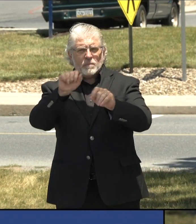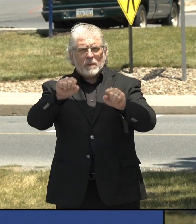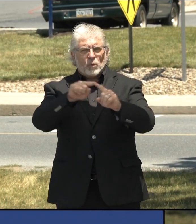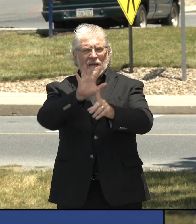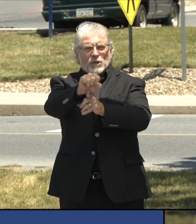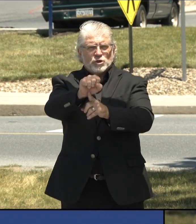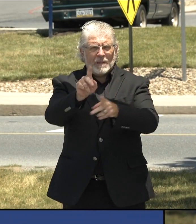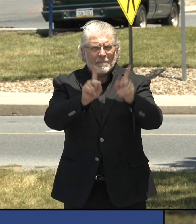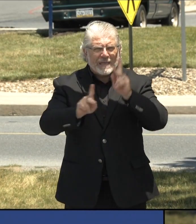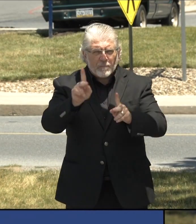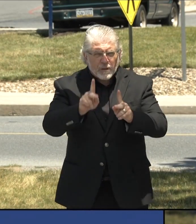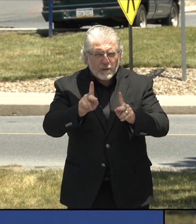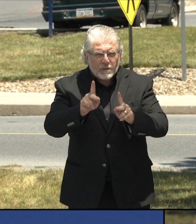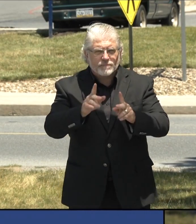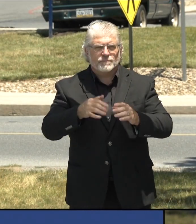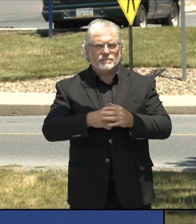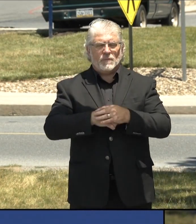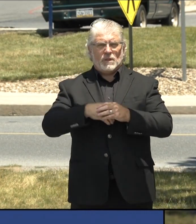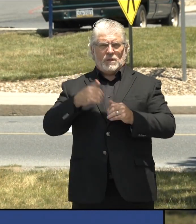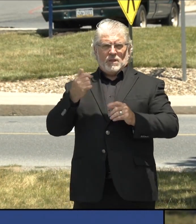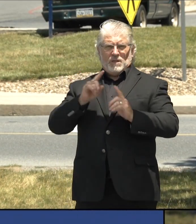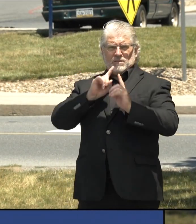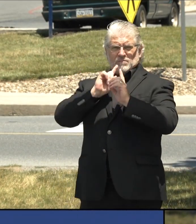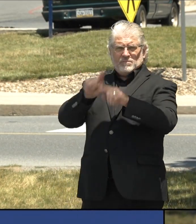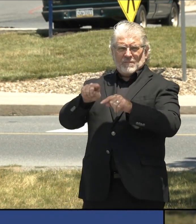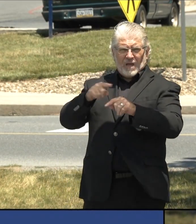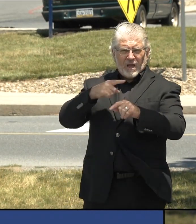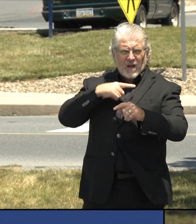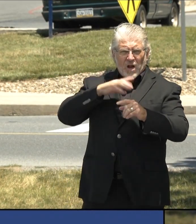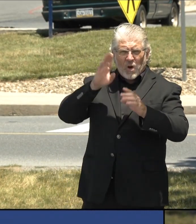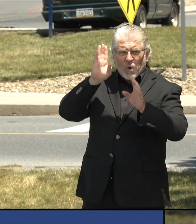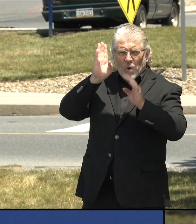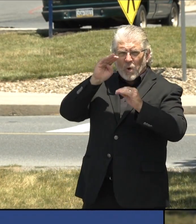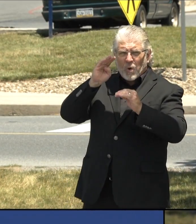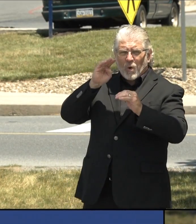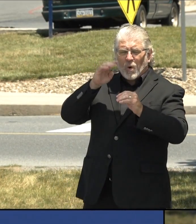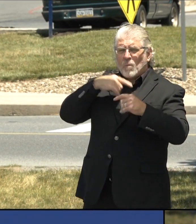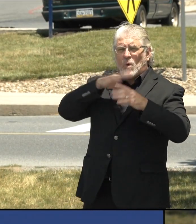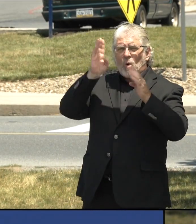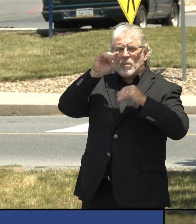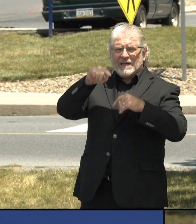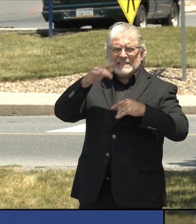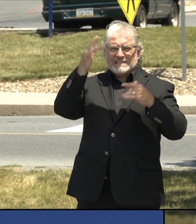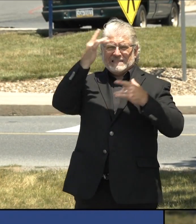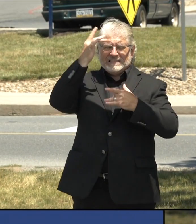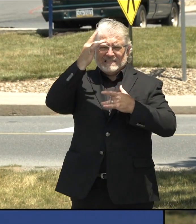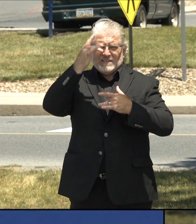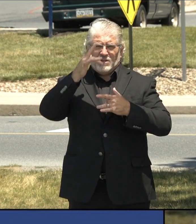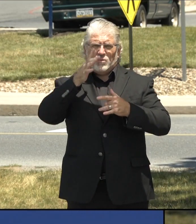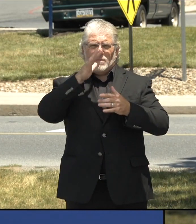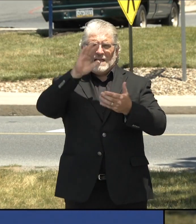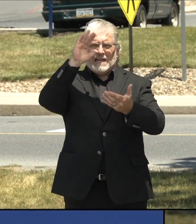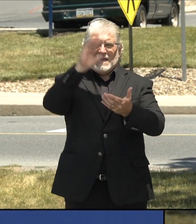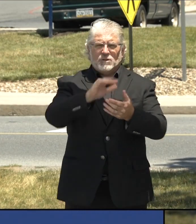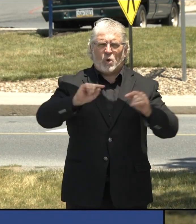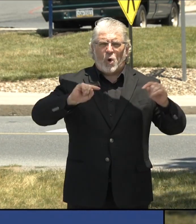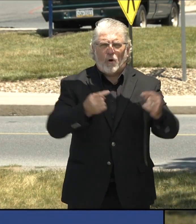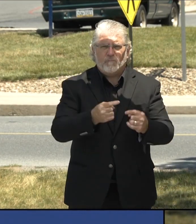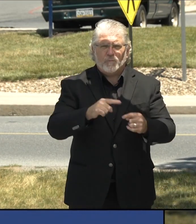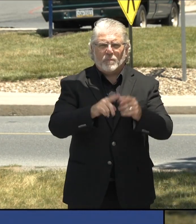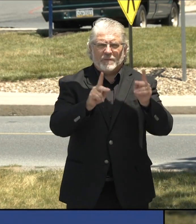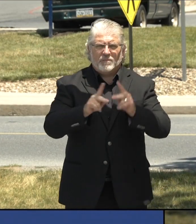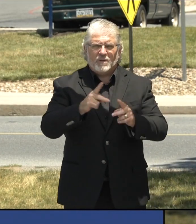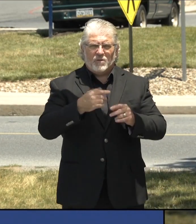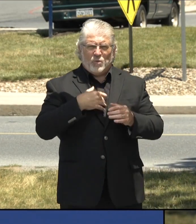harmful. I also suspect there has to be a, that as we've expanded testing, we're catching people